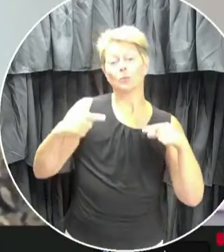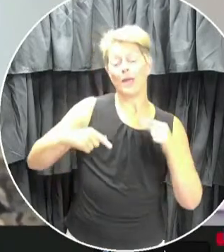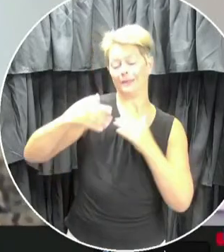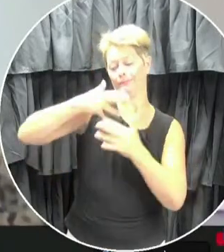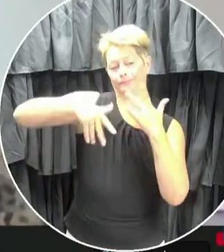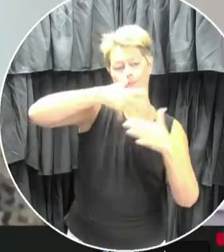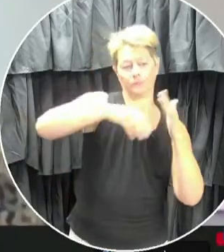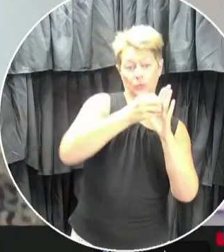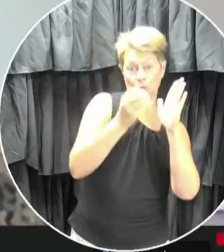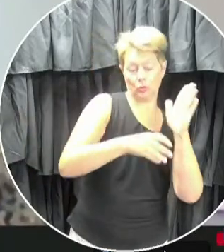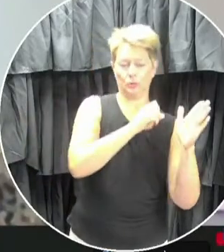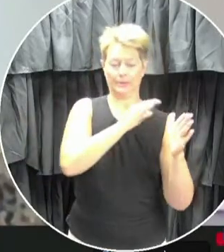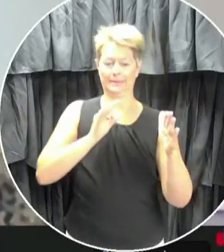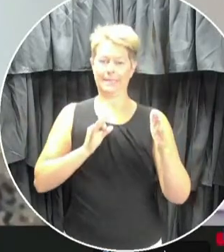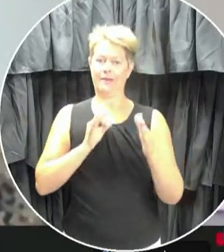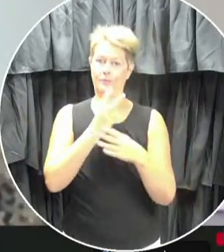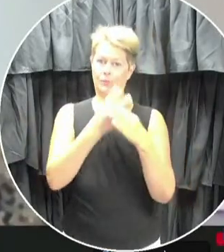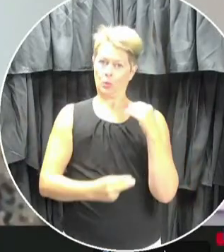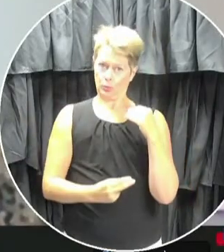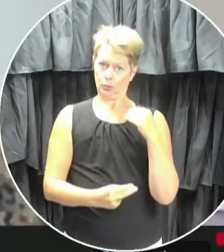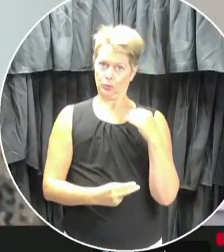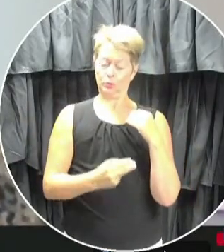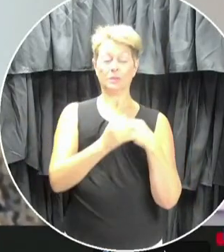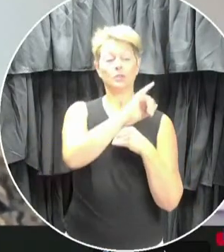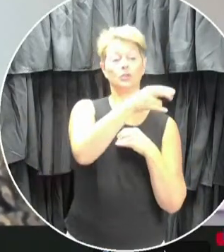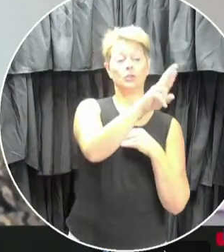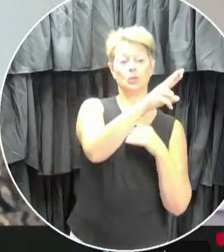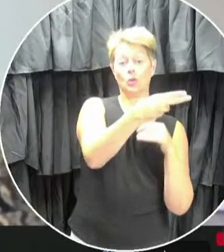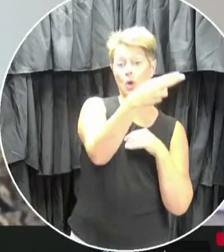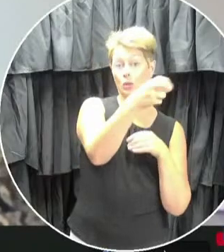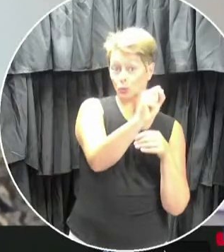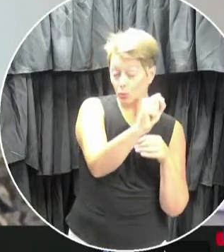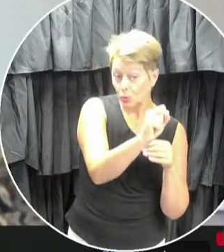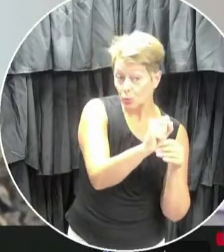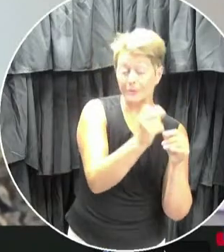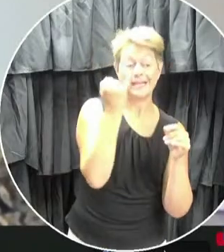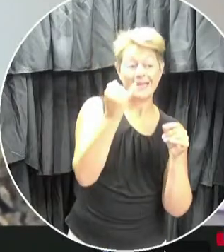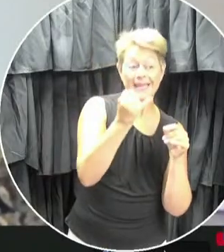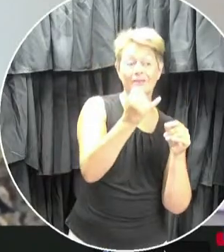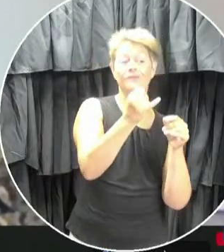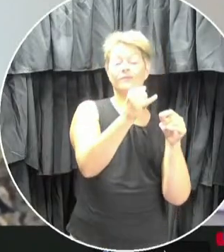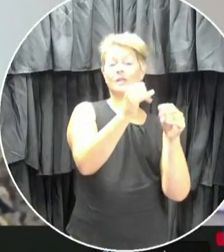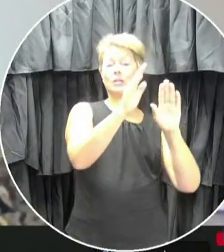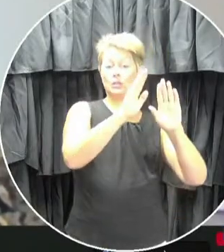in high school and for junior high students and staff if cohorts change classes.